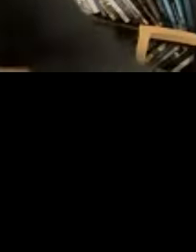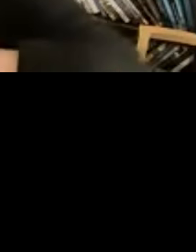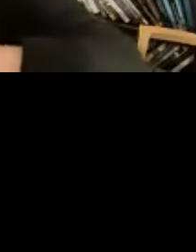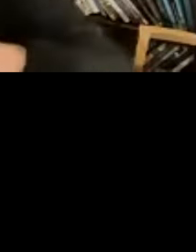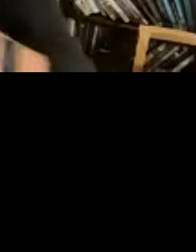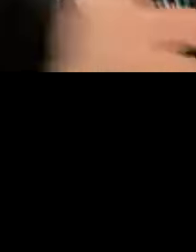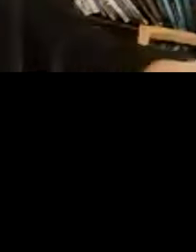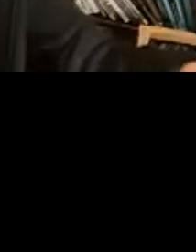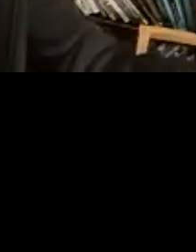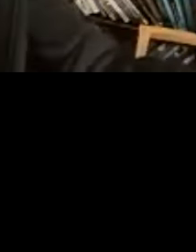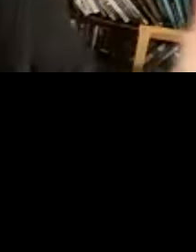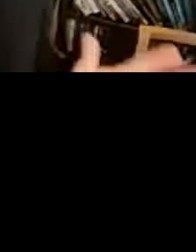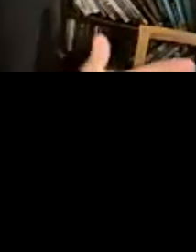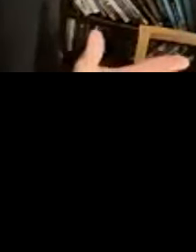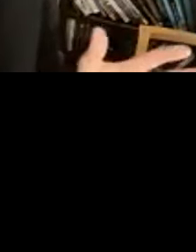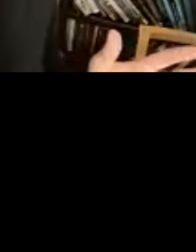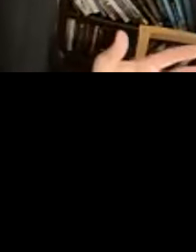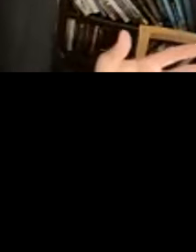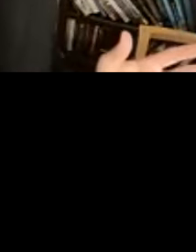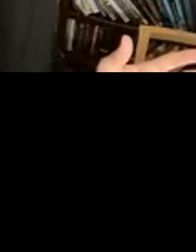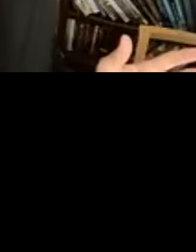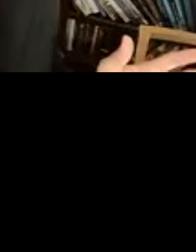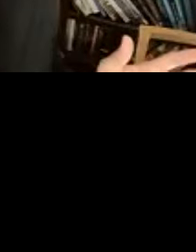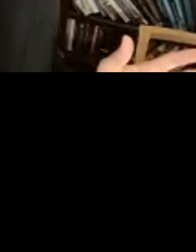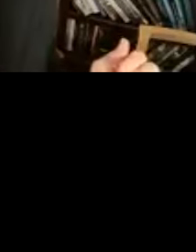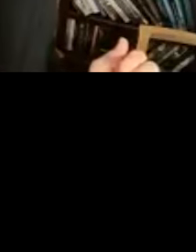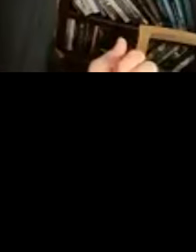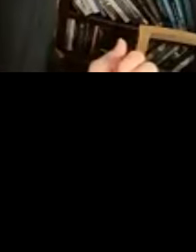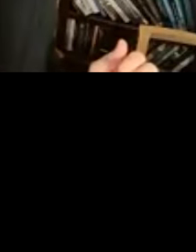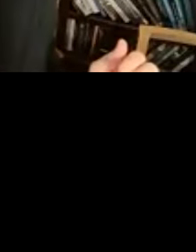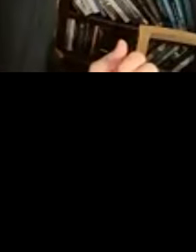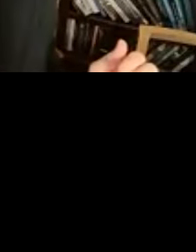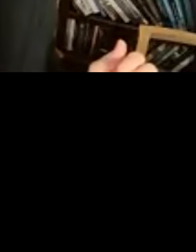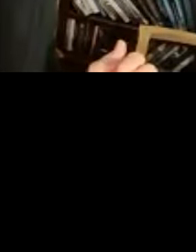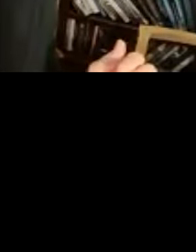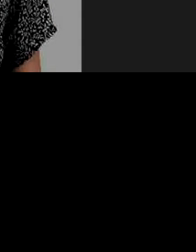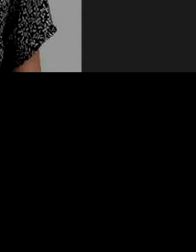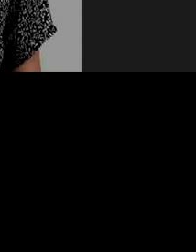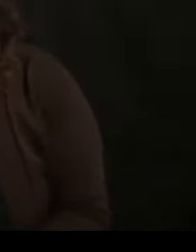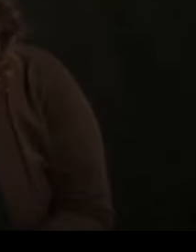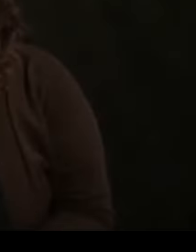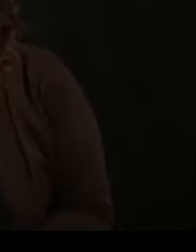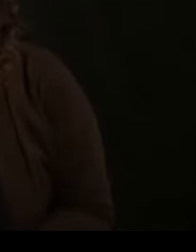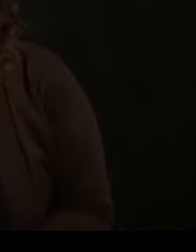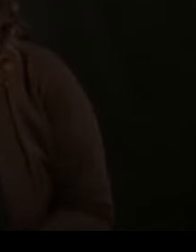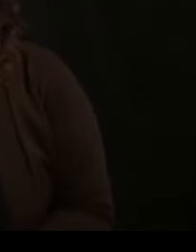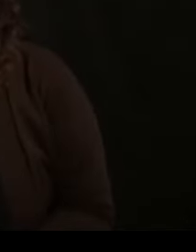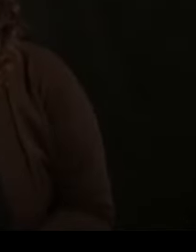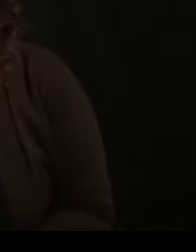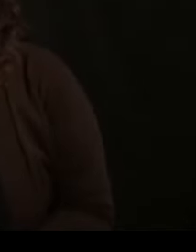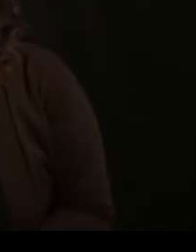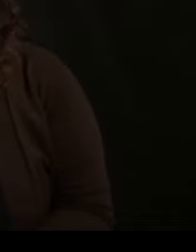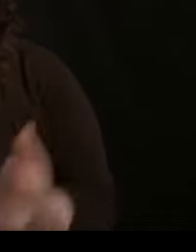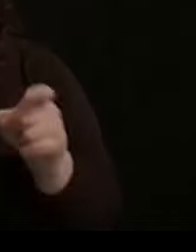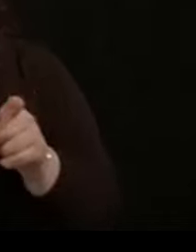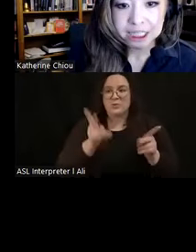Chu. Dr. Chu, we are all yours. Fabulous. Thank you so much. I'm going to now switch over so that you can see